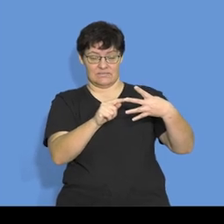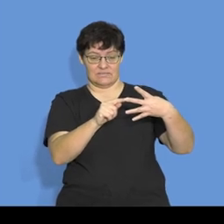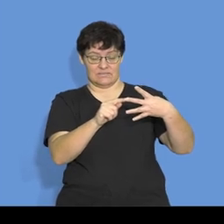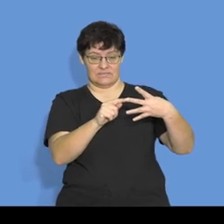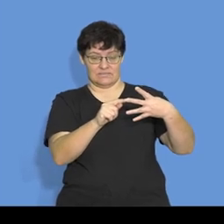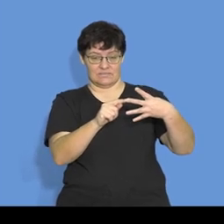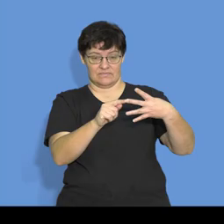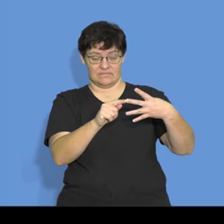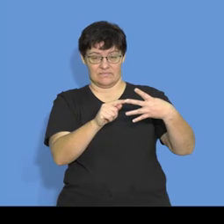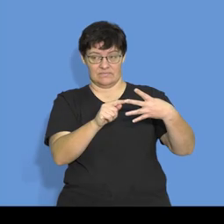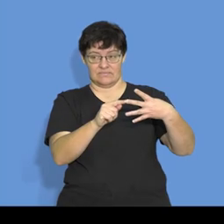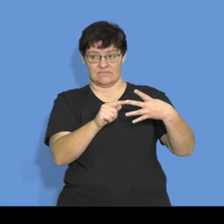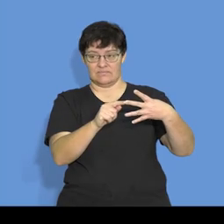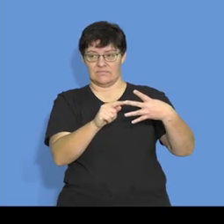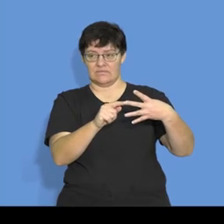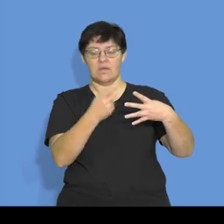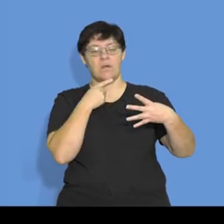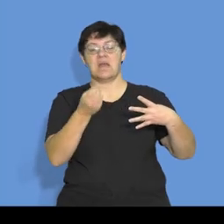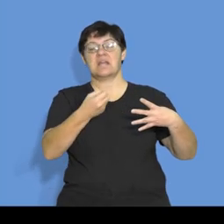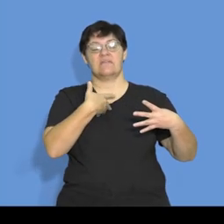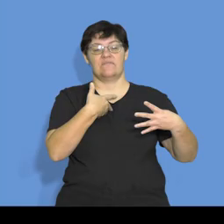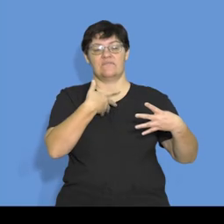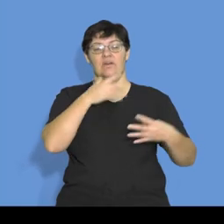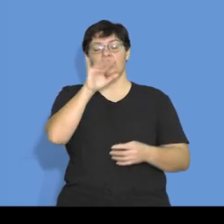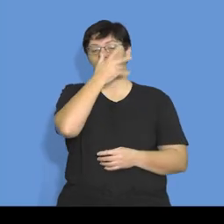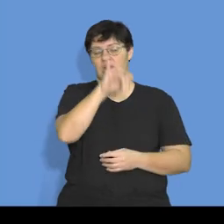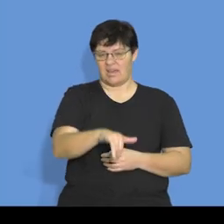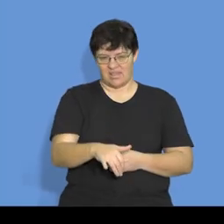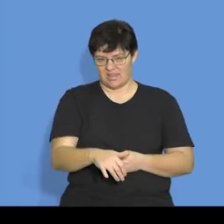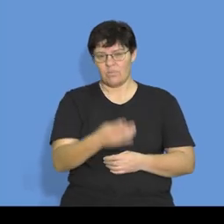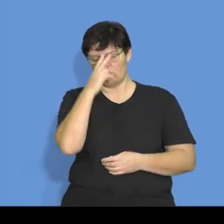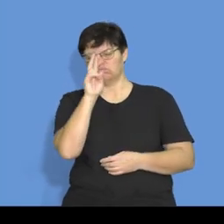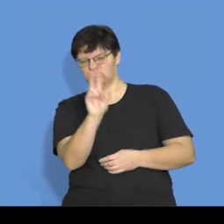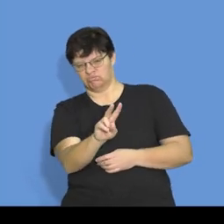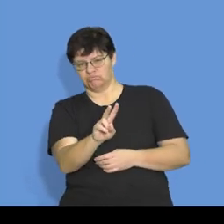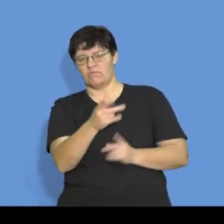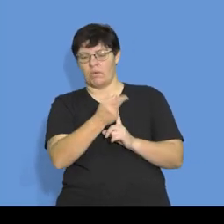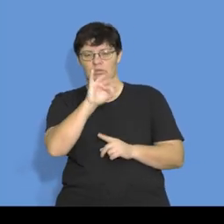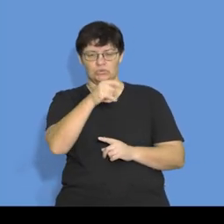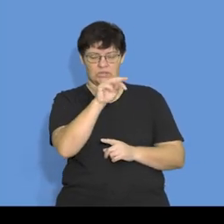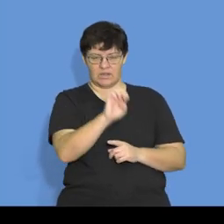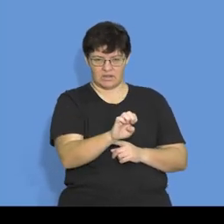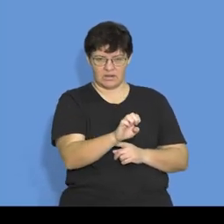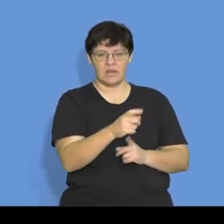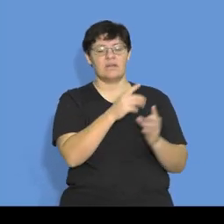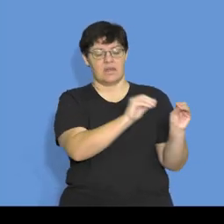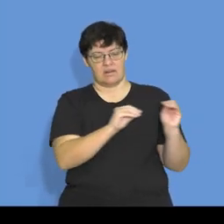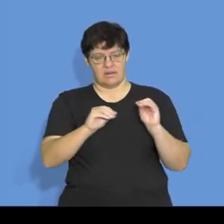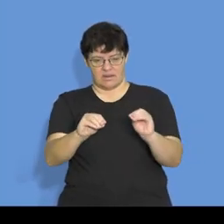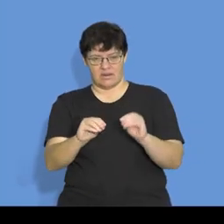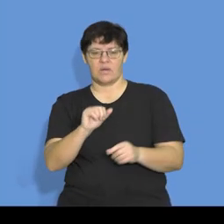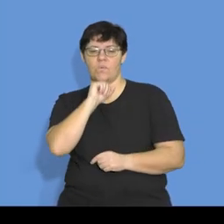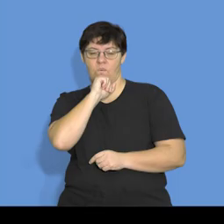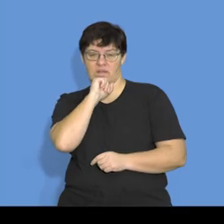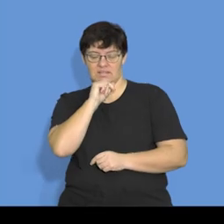right? Obviously, they did not give you July, but obviously you can see from June, you went into August. That was the month